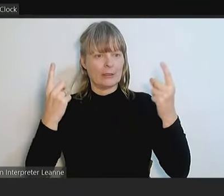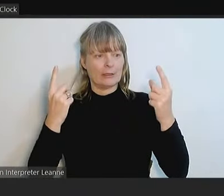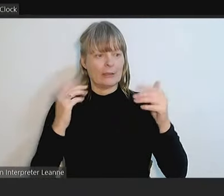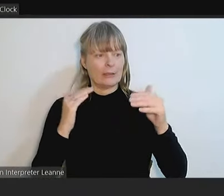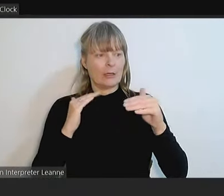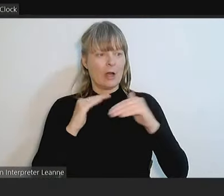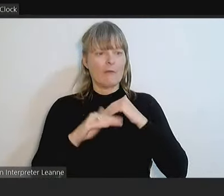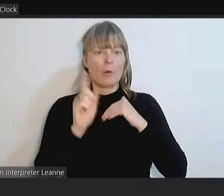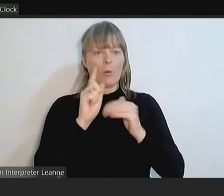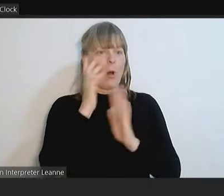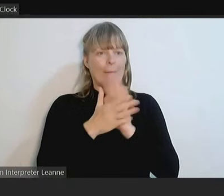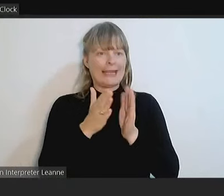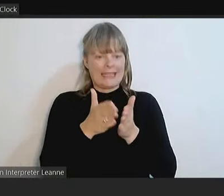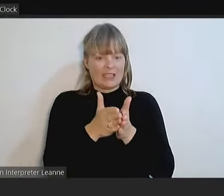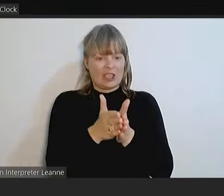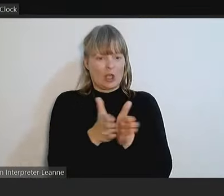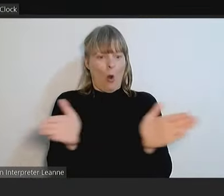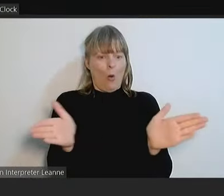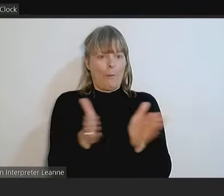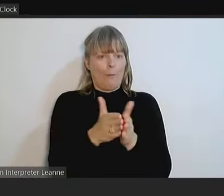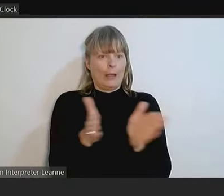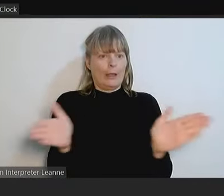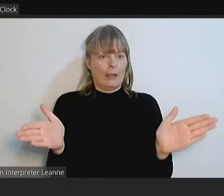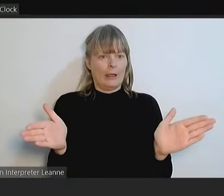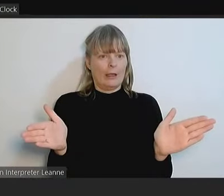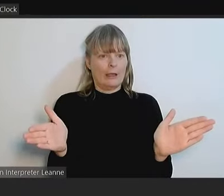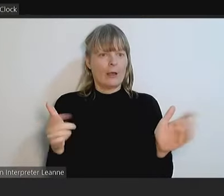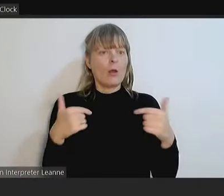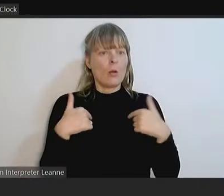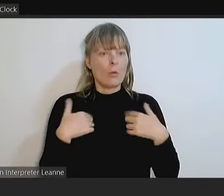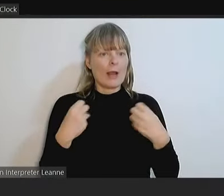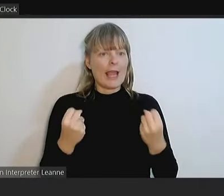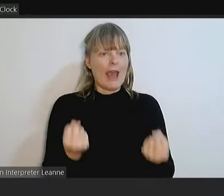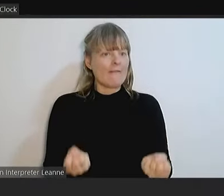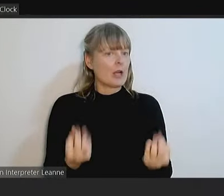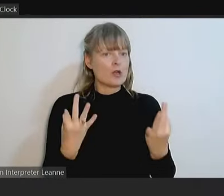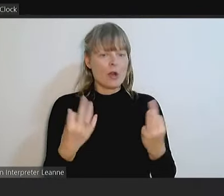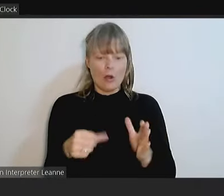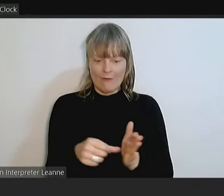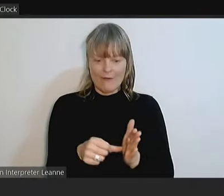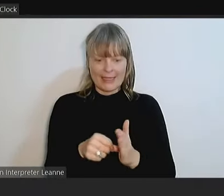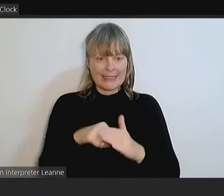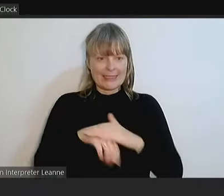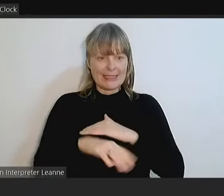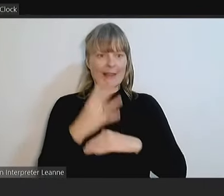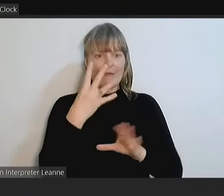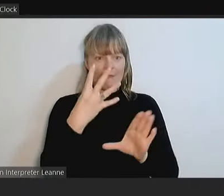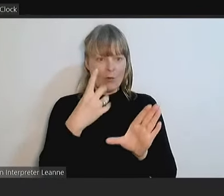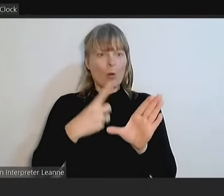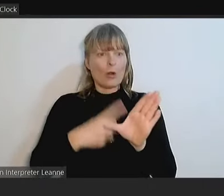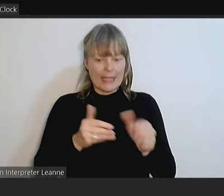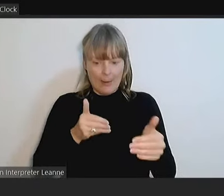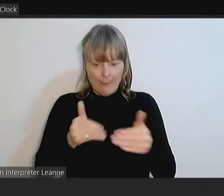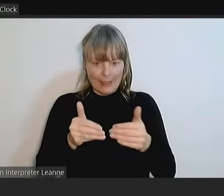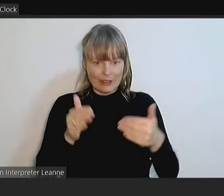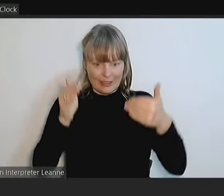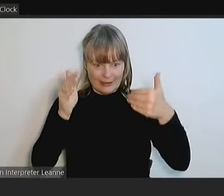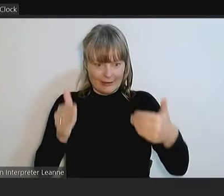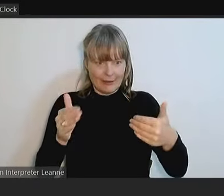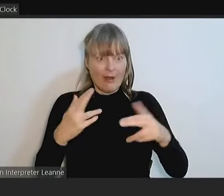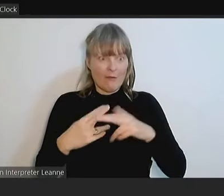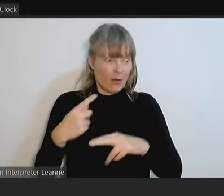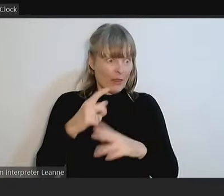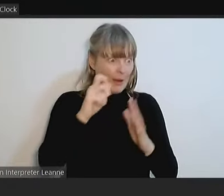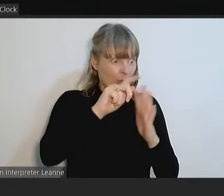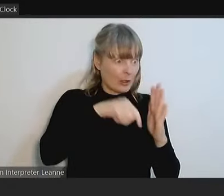scoping means. We have no funds in the four-year budget to deliver on these projects. And